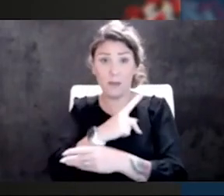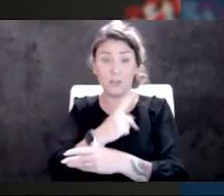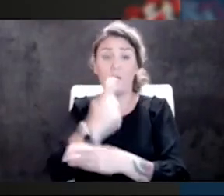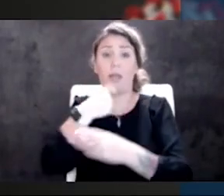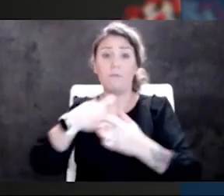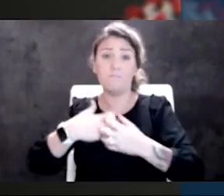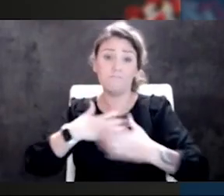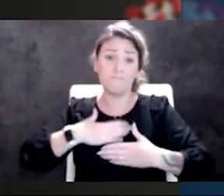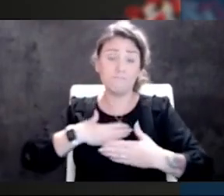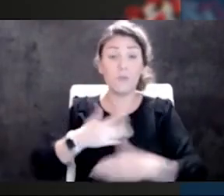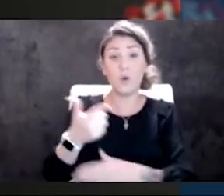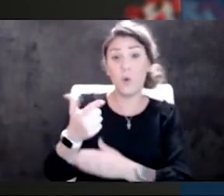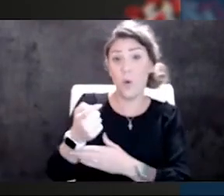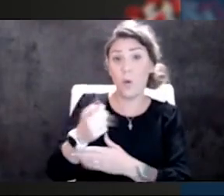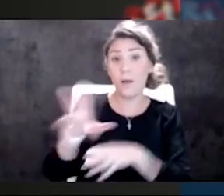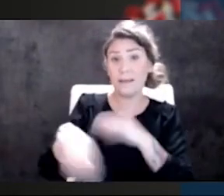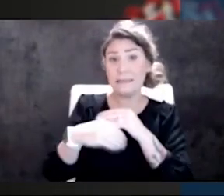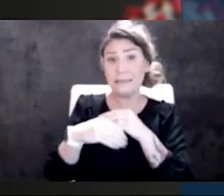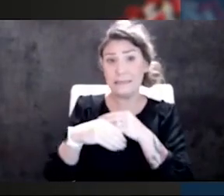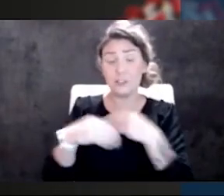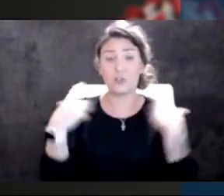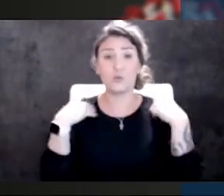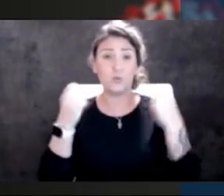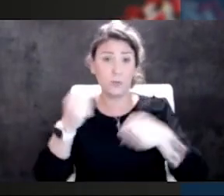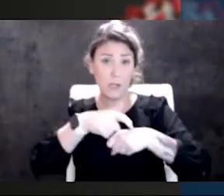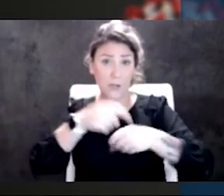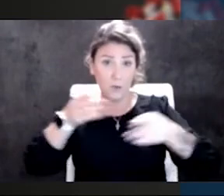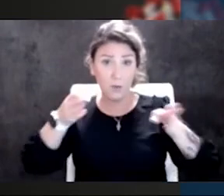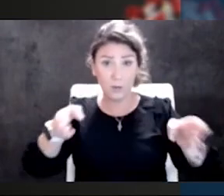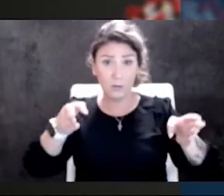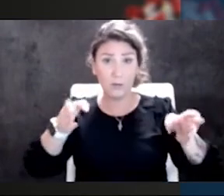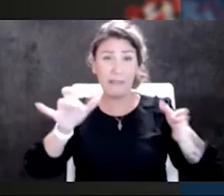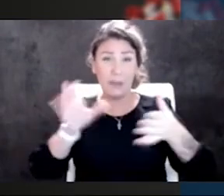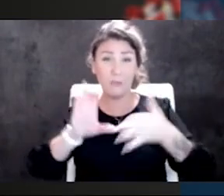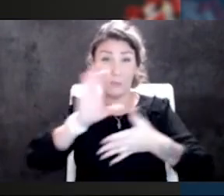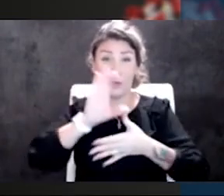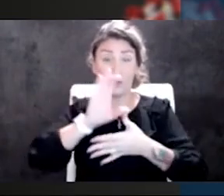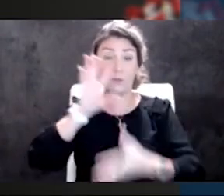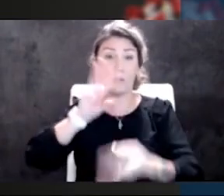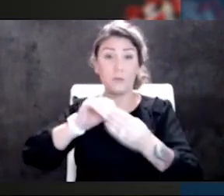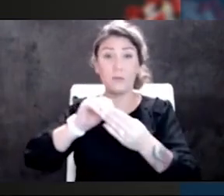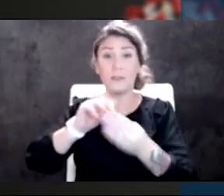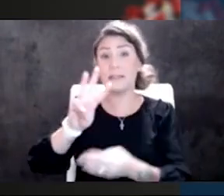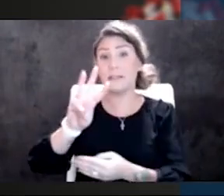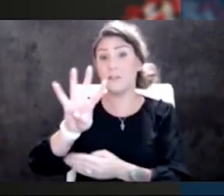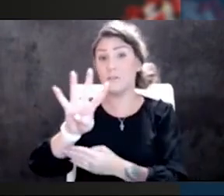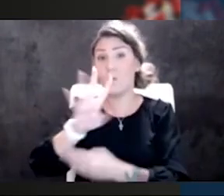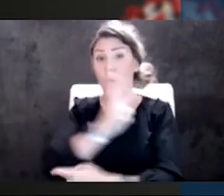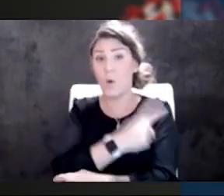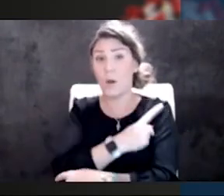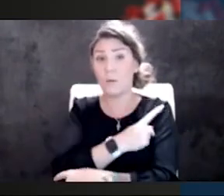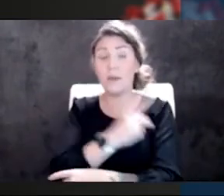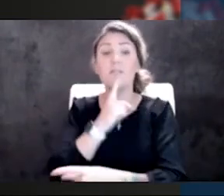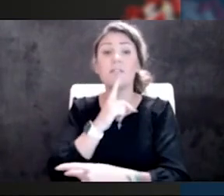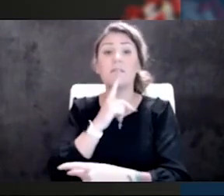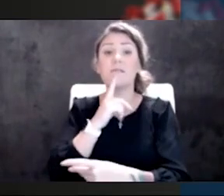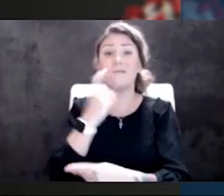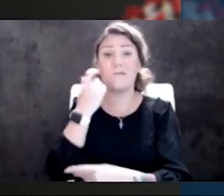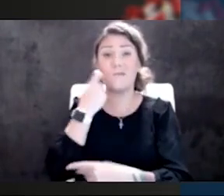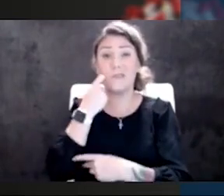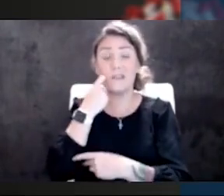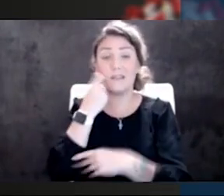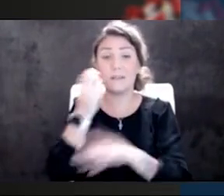patients in that recovery criteria. So a total of 64 patients. Our last death was on the 13th,